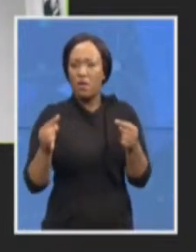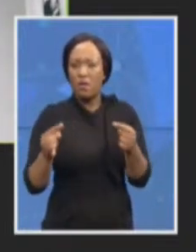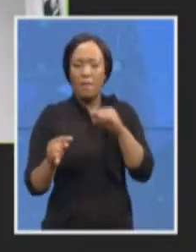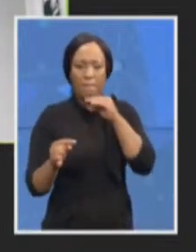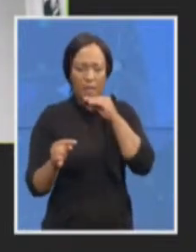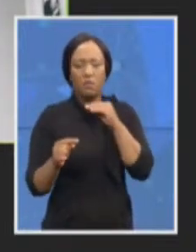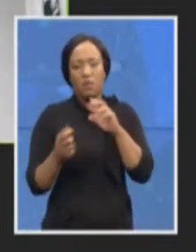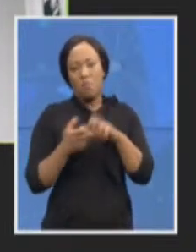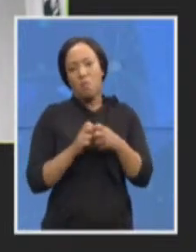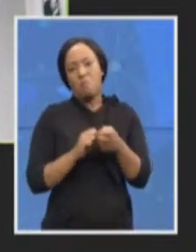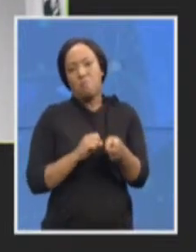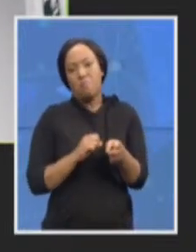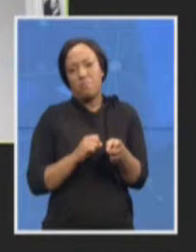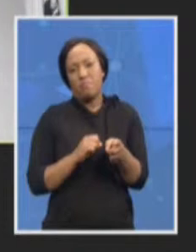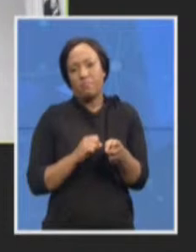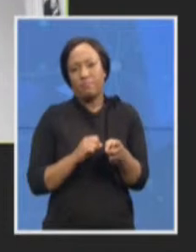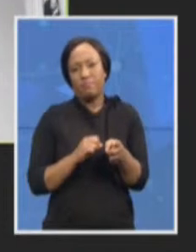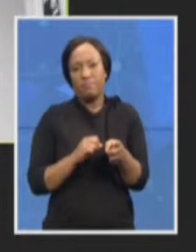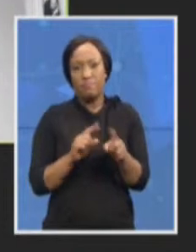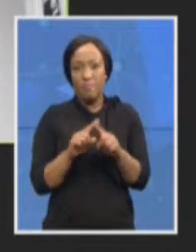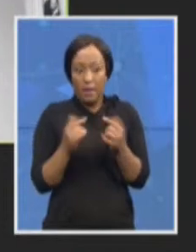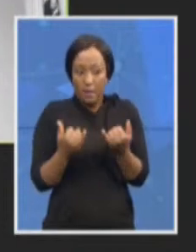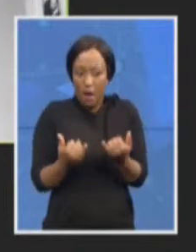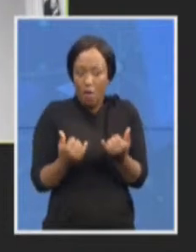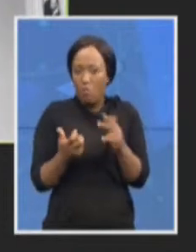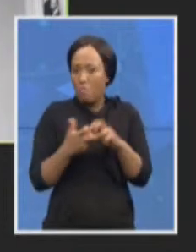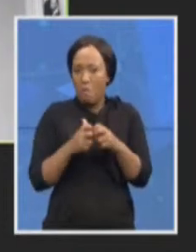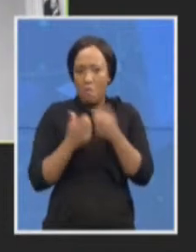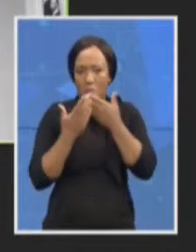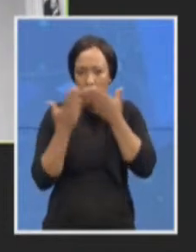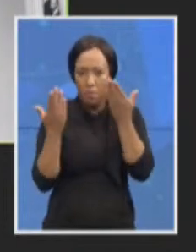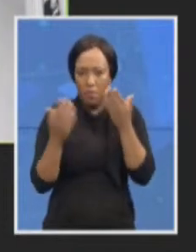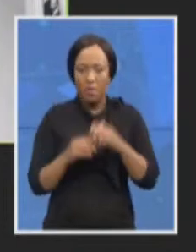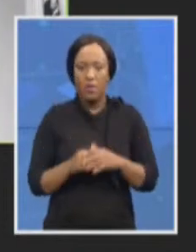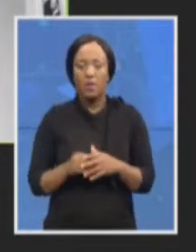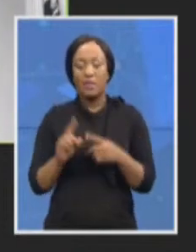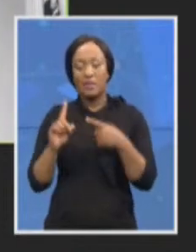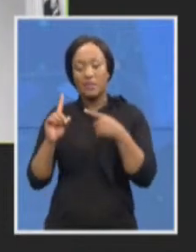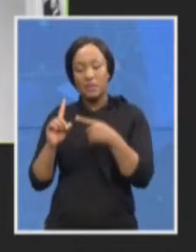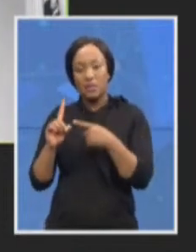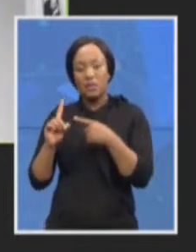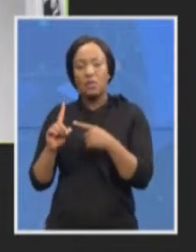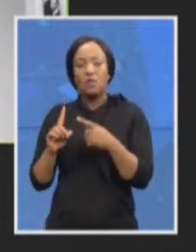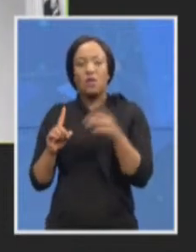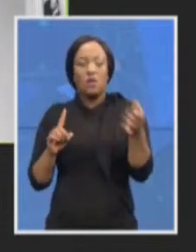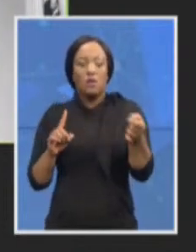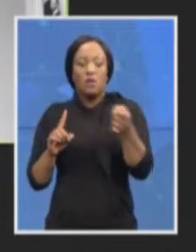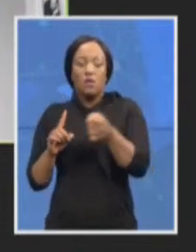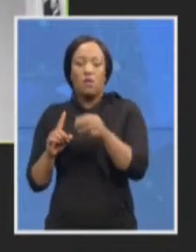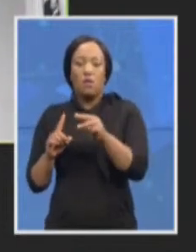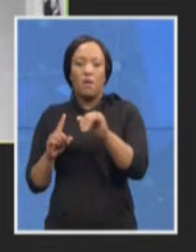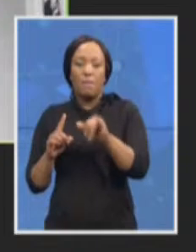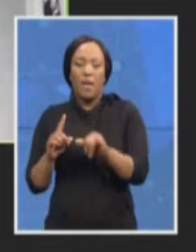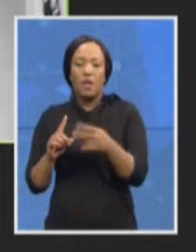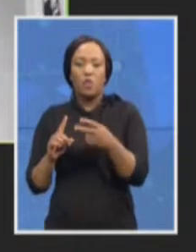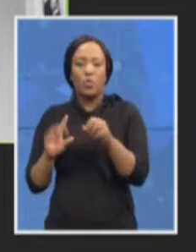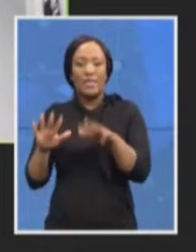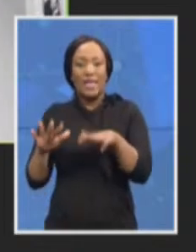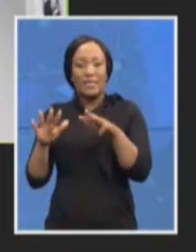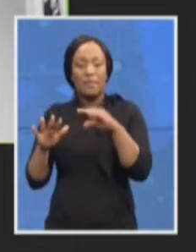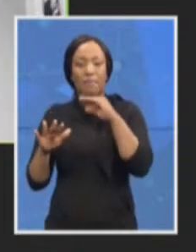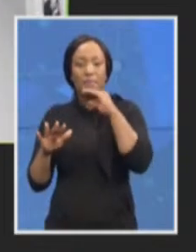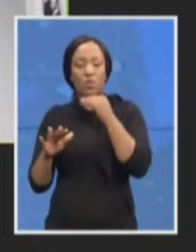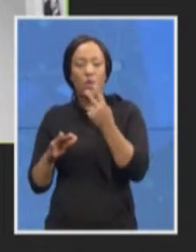case. Advocate Cronier was appointed in May 2019. That's two years and eight months ago. It's a tough job in a tough